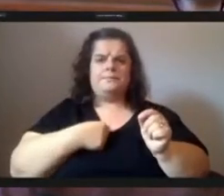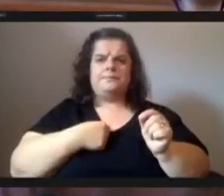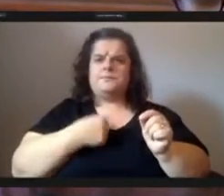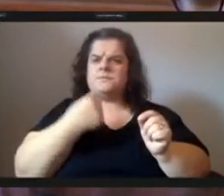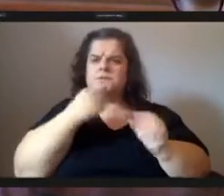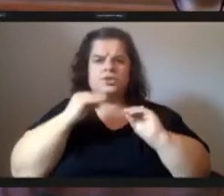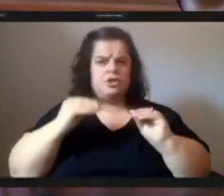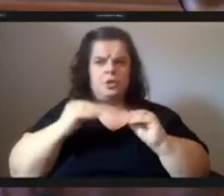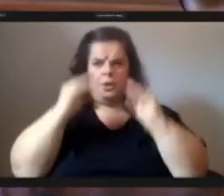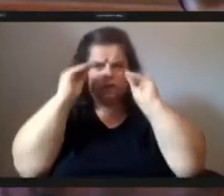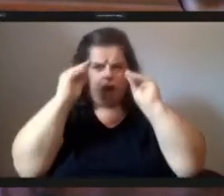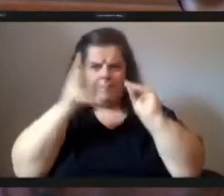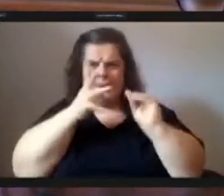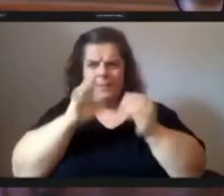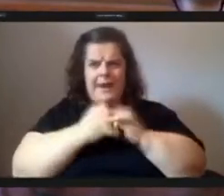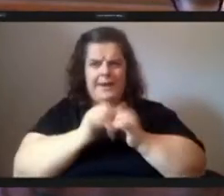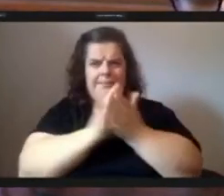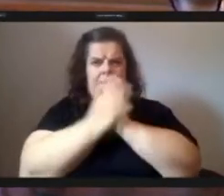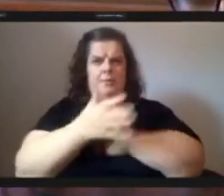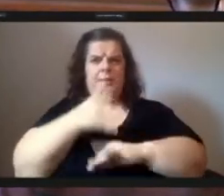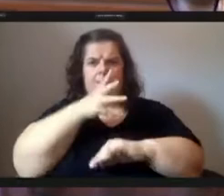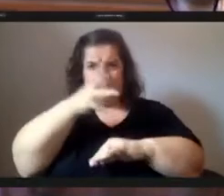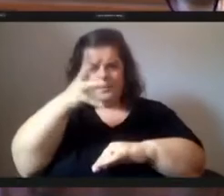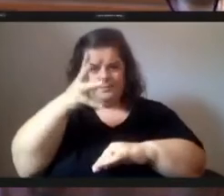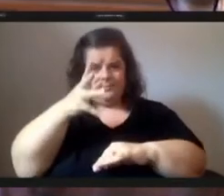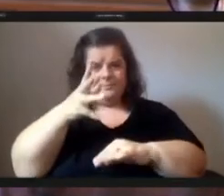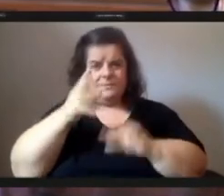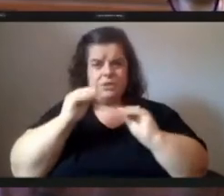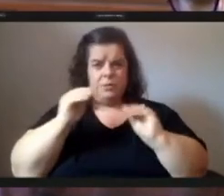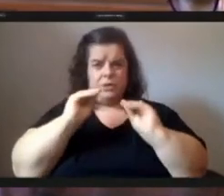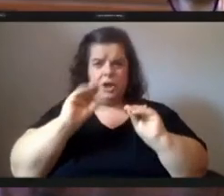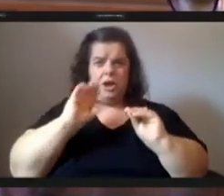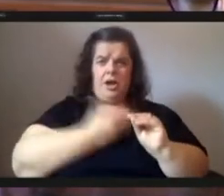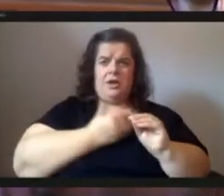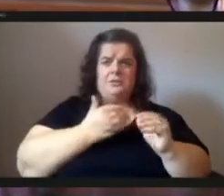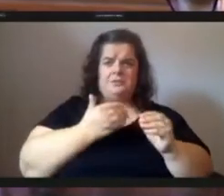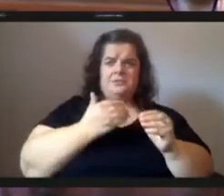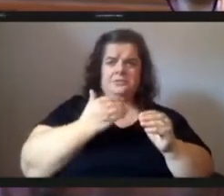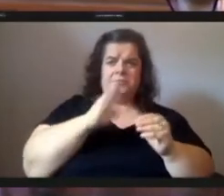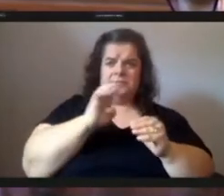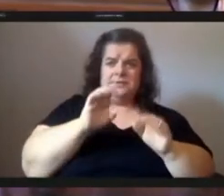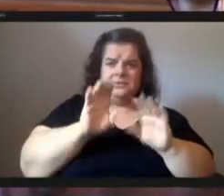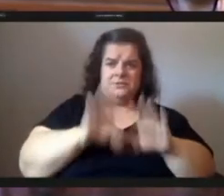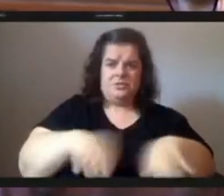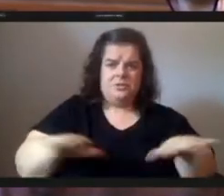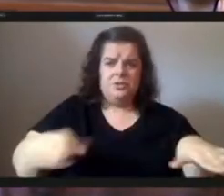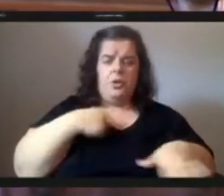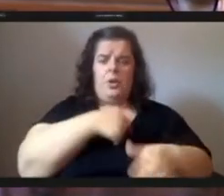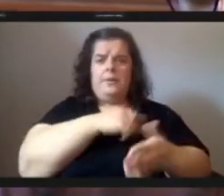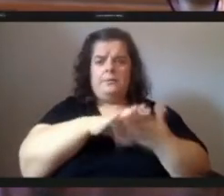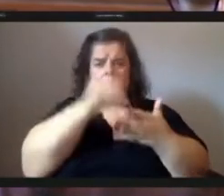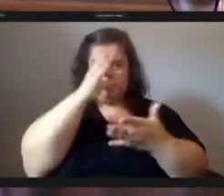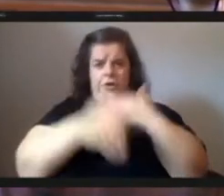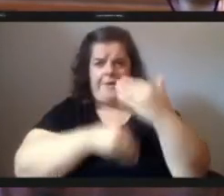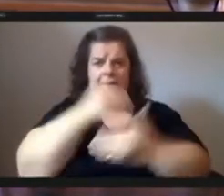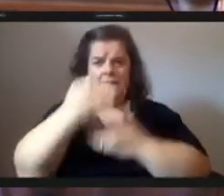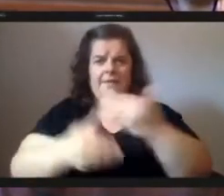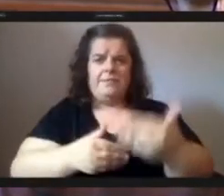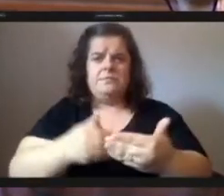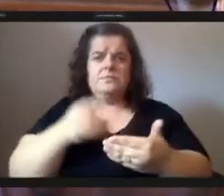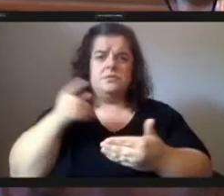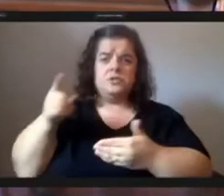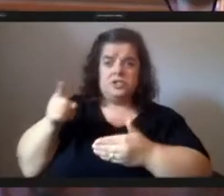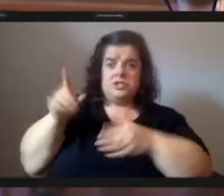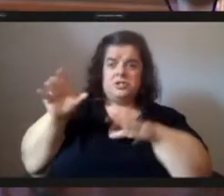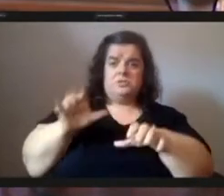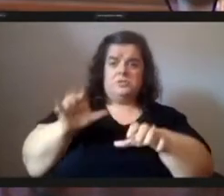taught mom how to be a mom just like no one ever taught us how to be kids we are all learning along the way she is doing the best